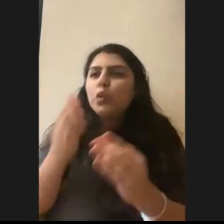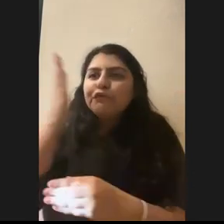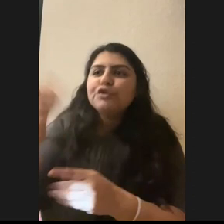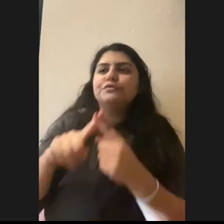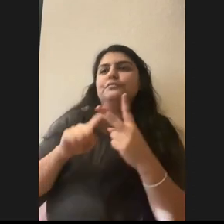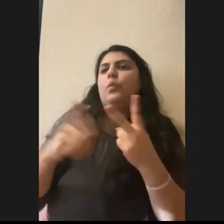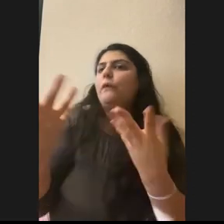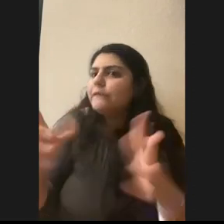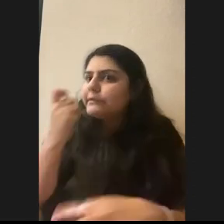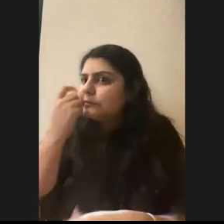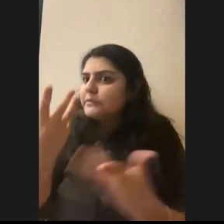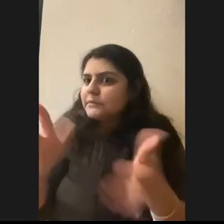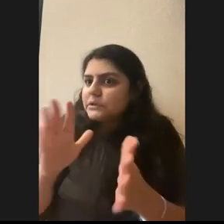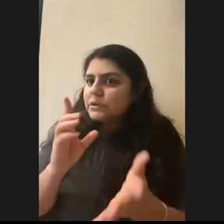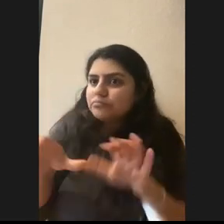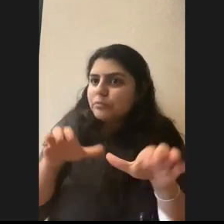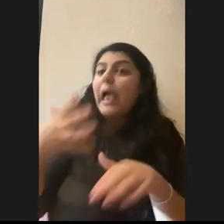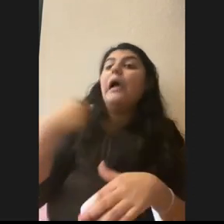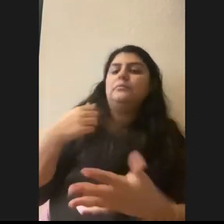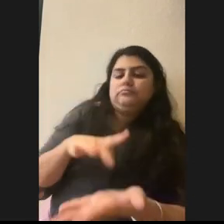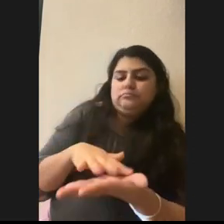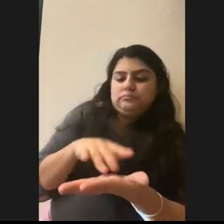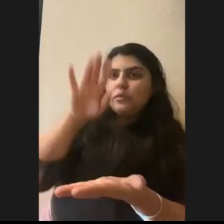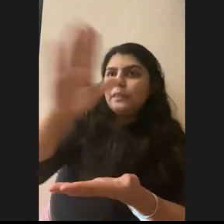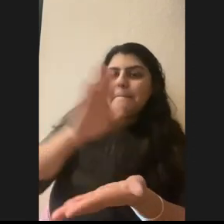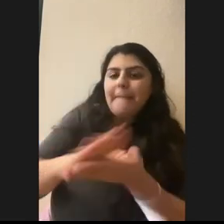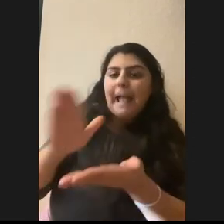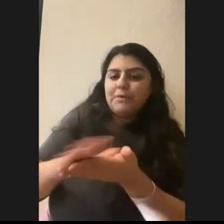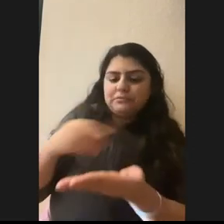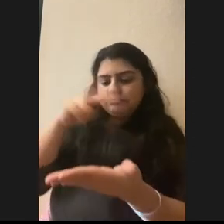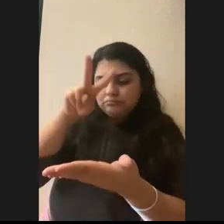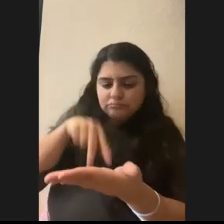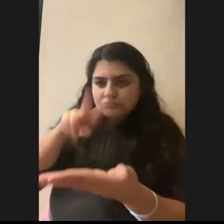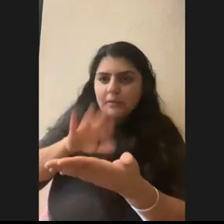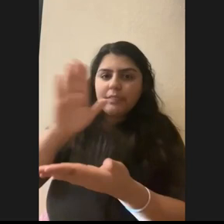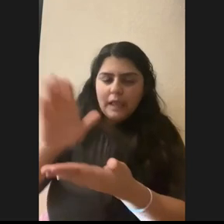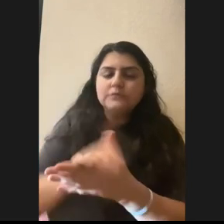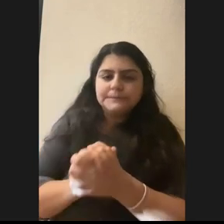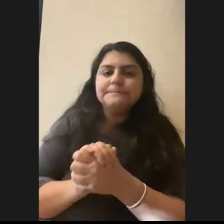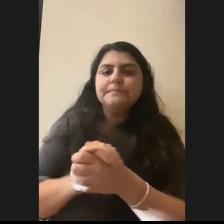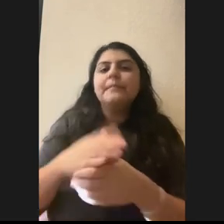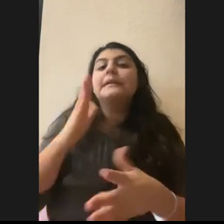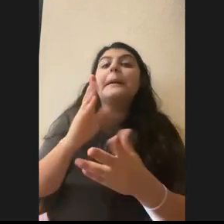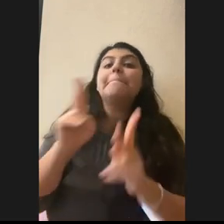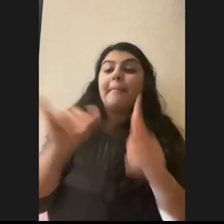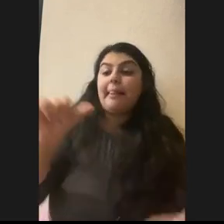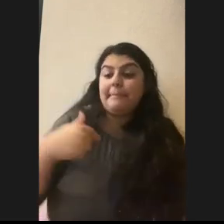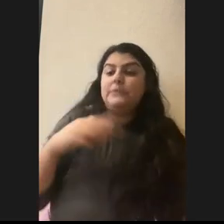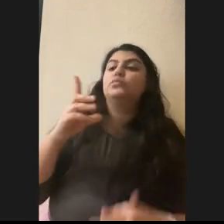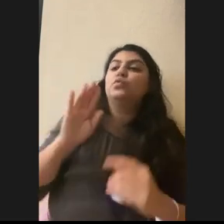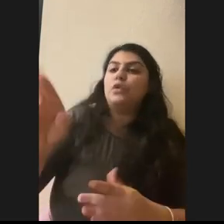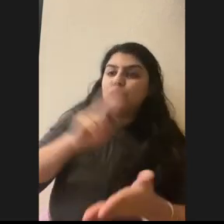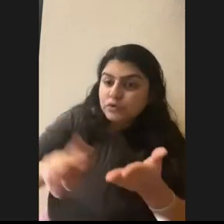will, um, read their scientific papers. So people like me will do the research. Like I did my armadillo research.